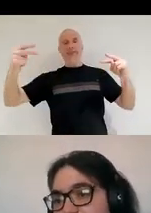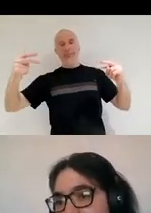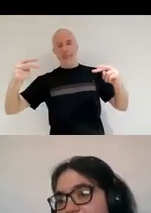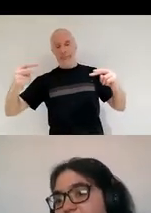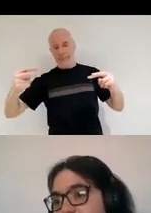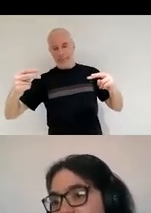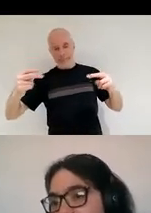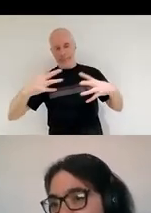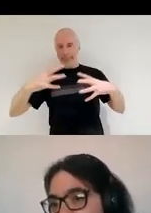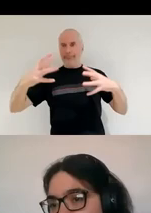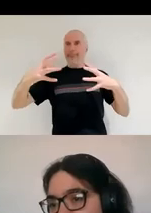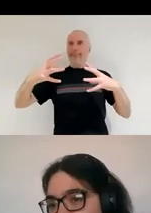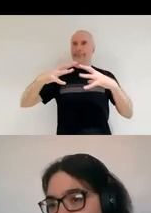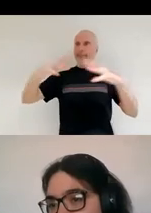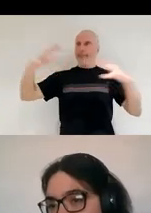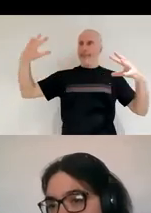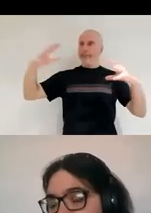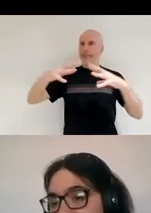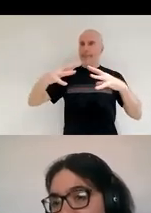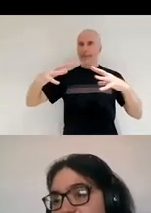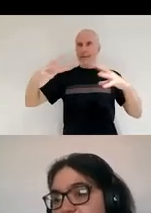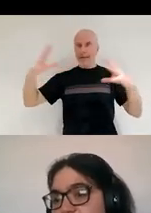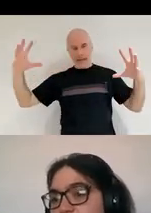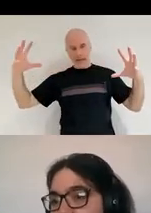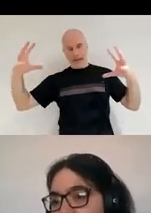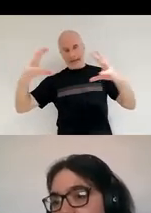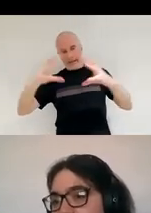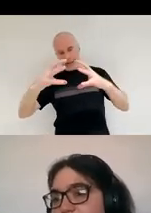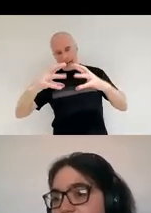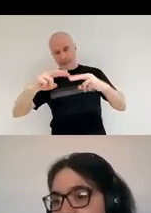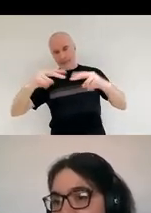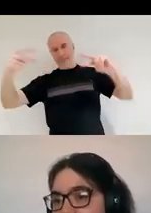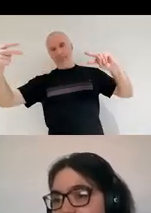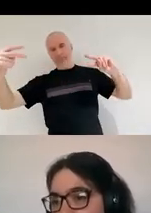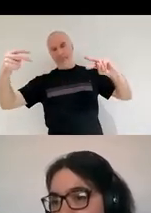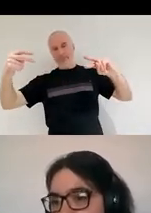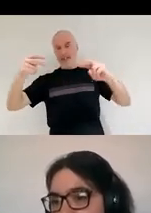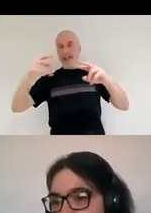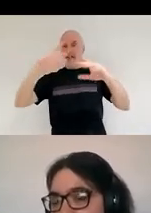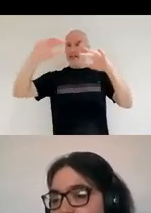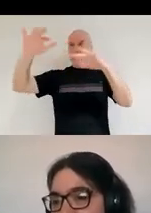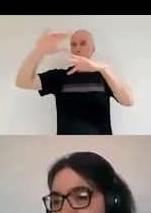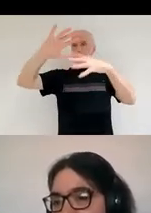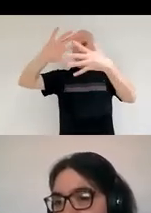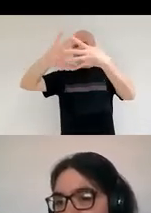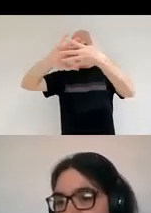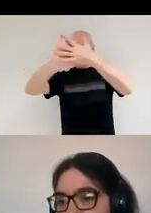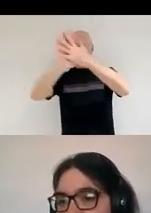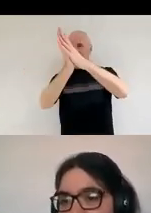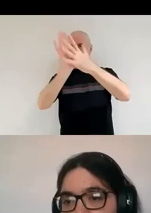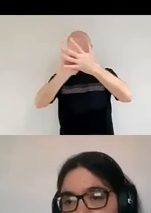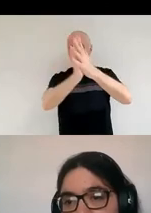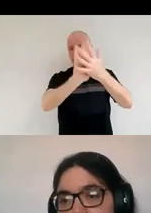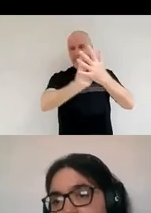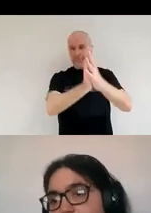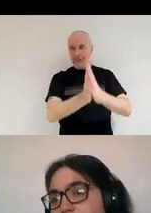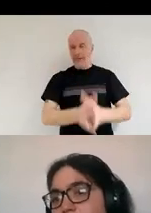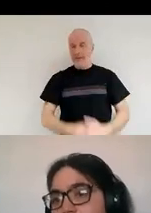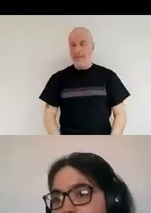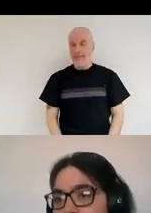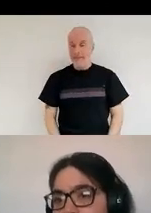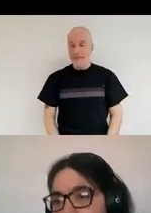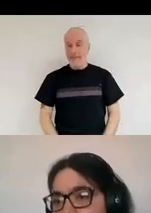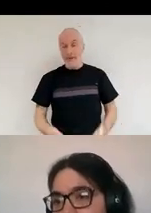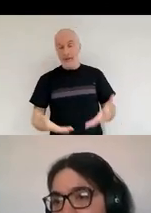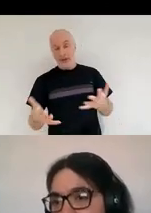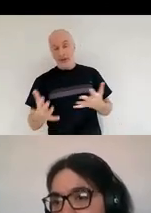out and then the reverse shock to come, come in and destroy all the dust that you need to, to destroy. Okay. So the, the number